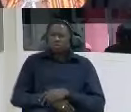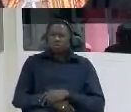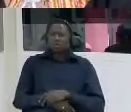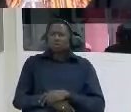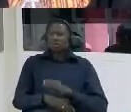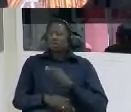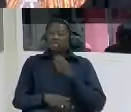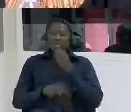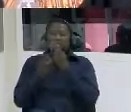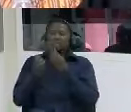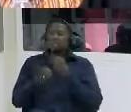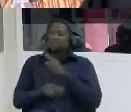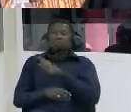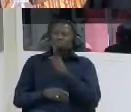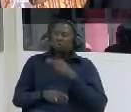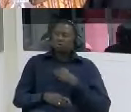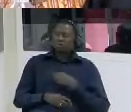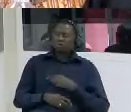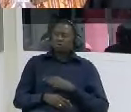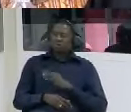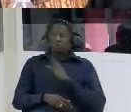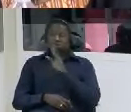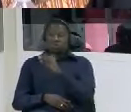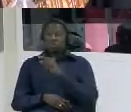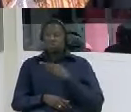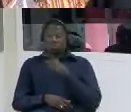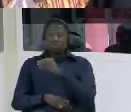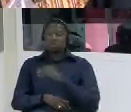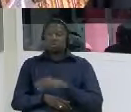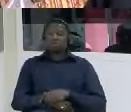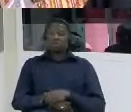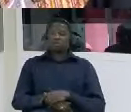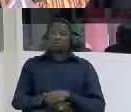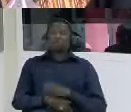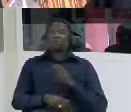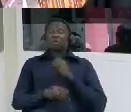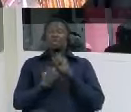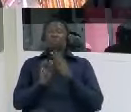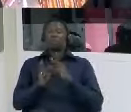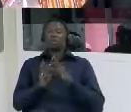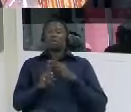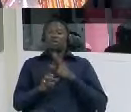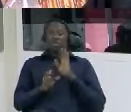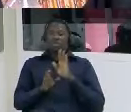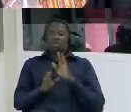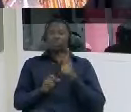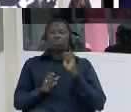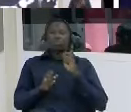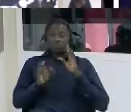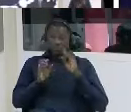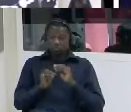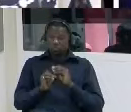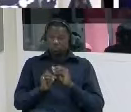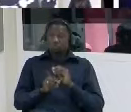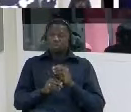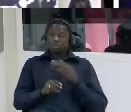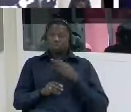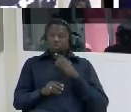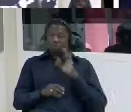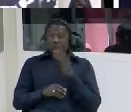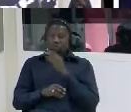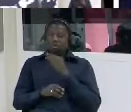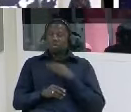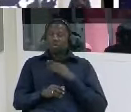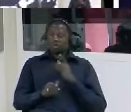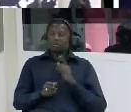when you do it he might reconsider you again for a position i say okay now what we're going to do i will go